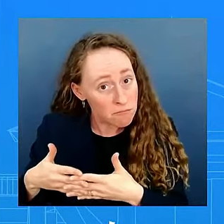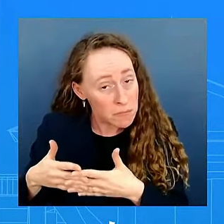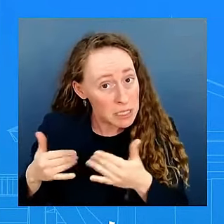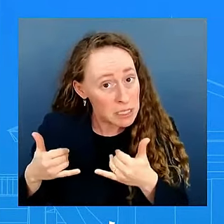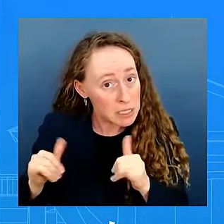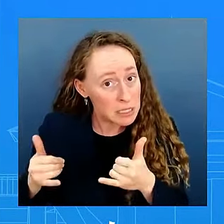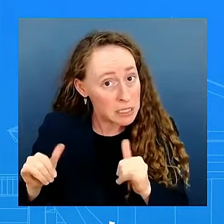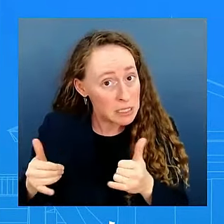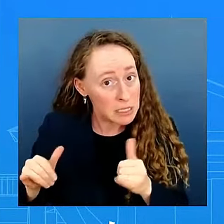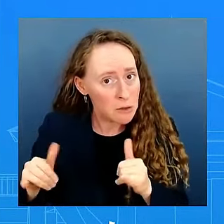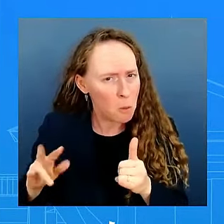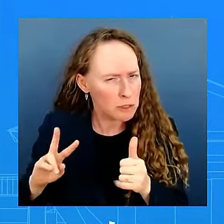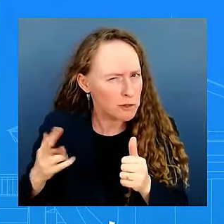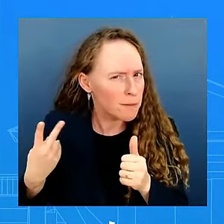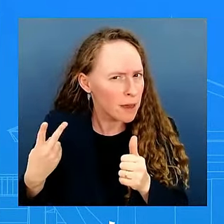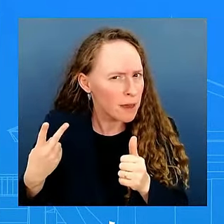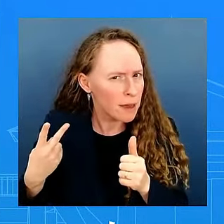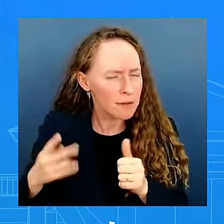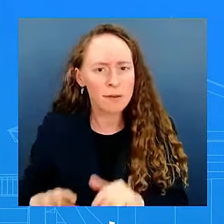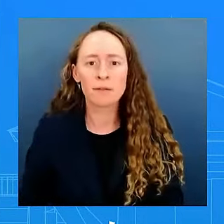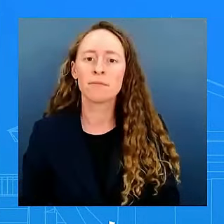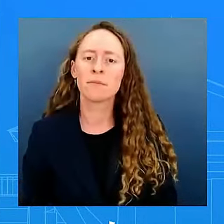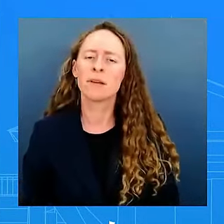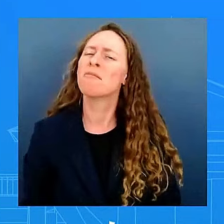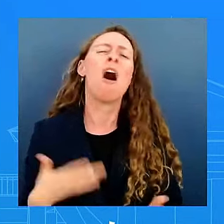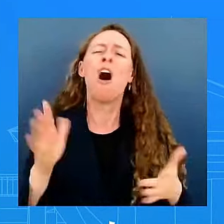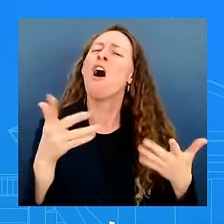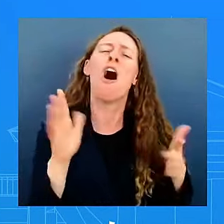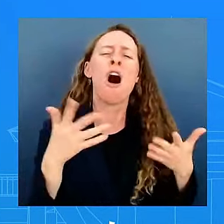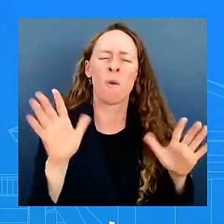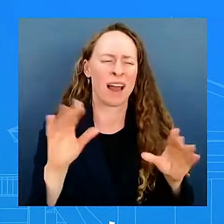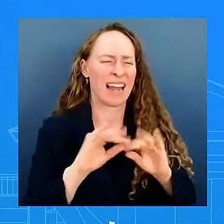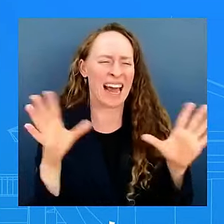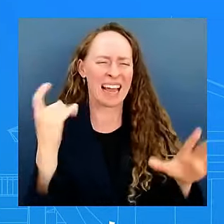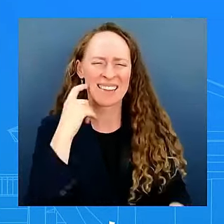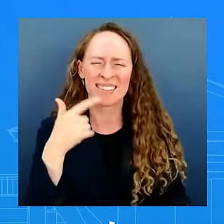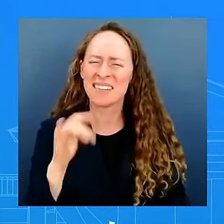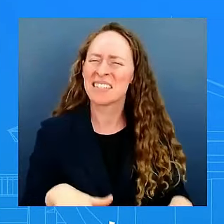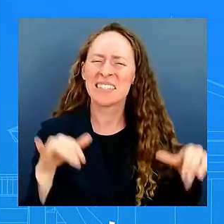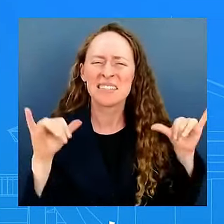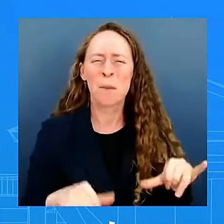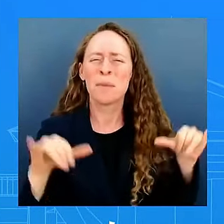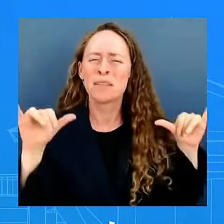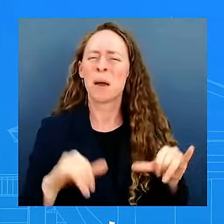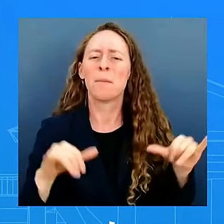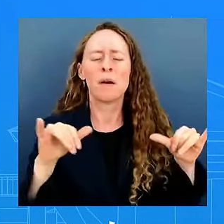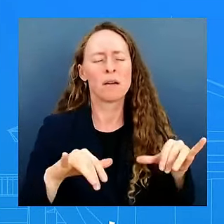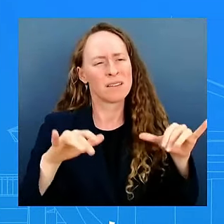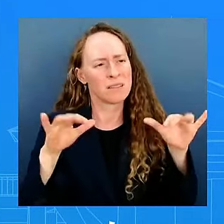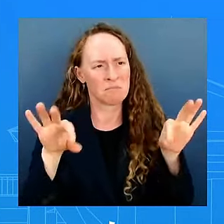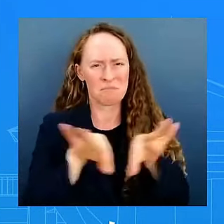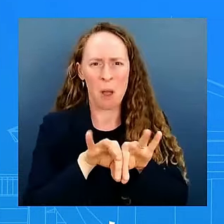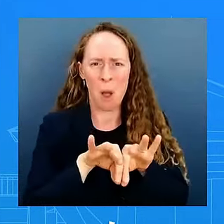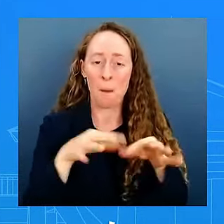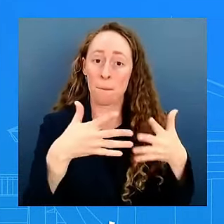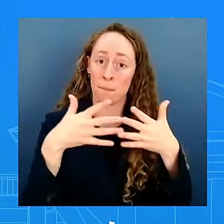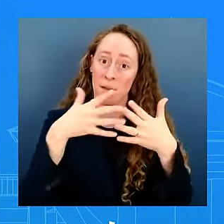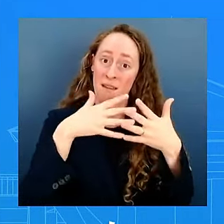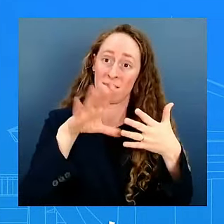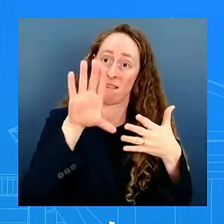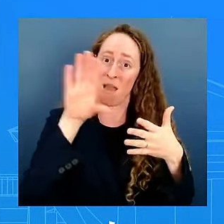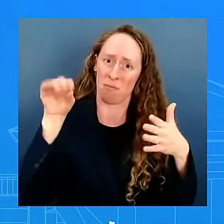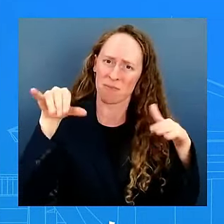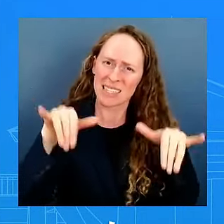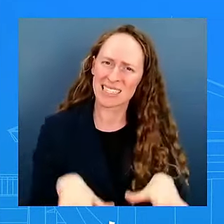and i said his position continues it is vital it is vital for u.s steel to remain american steel company